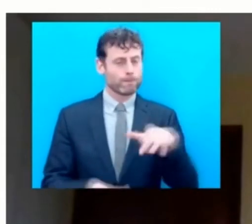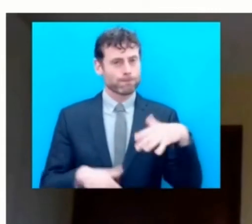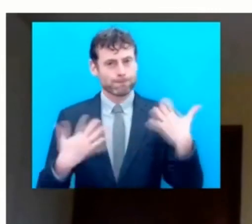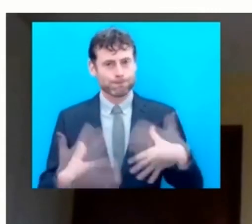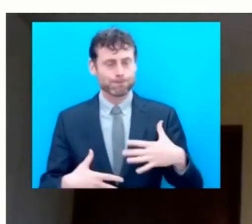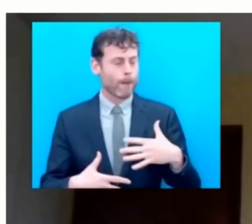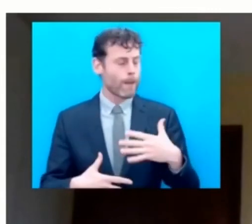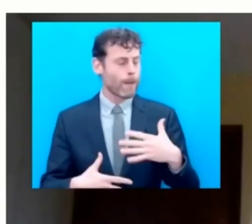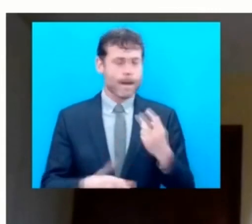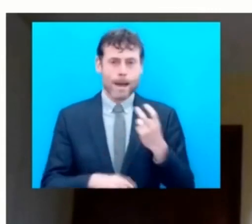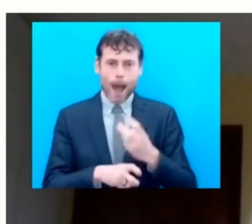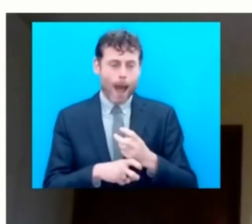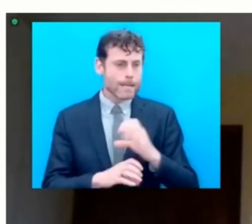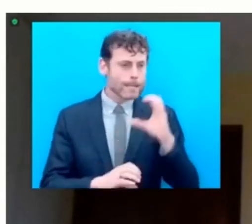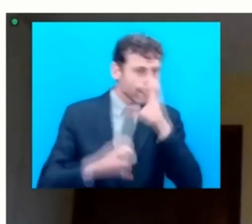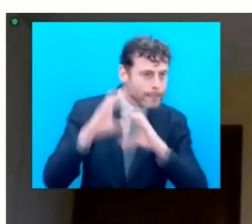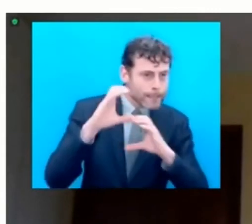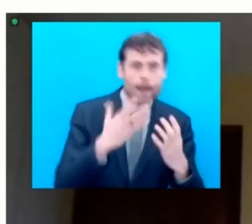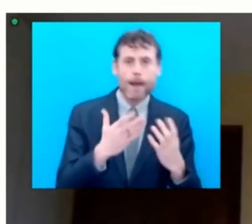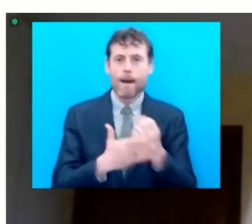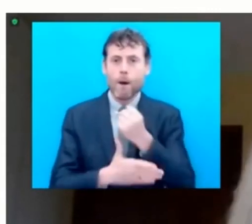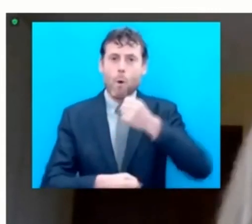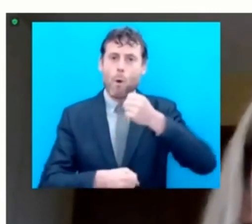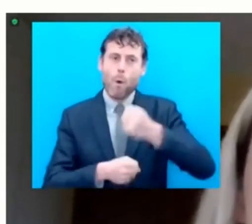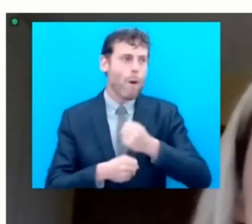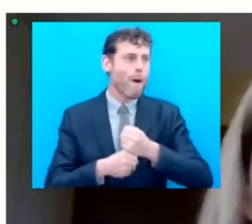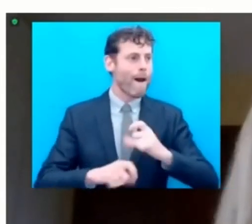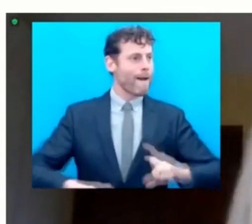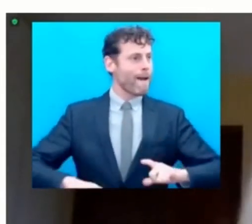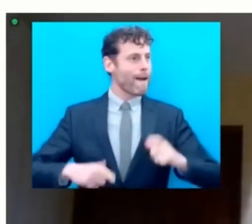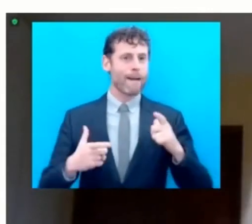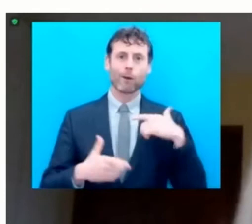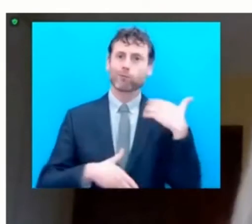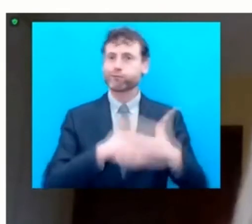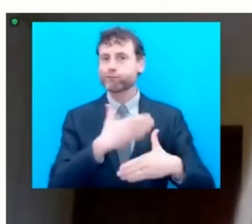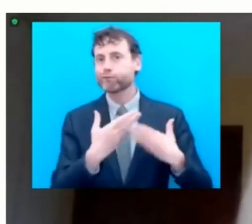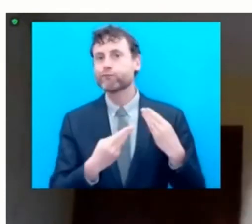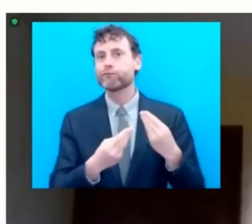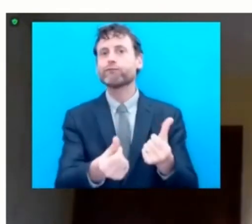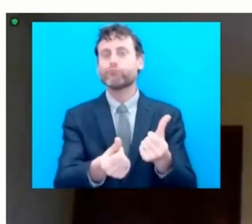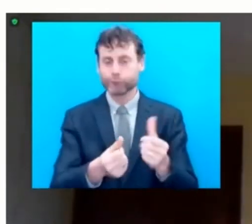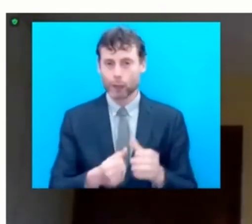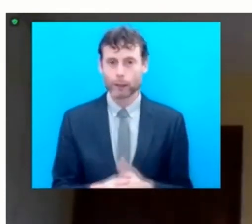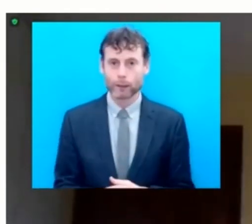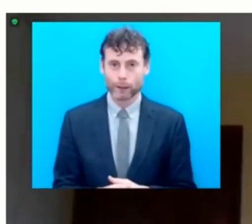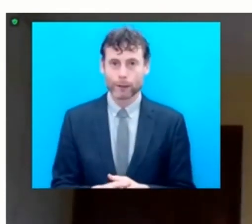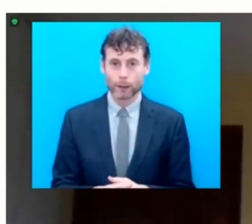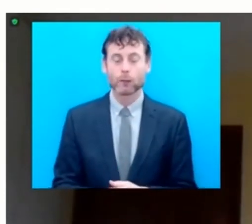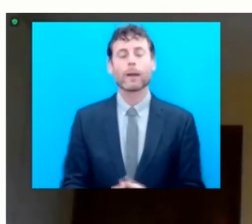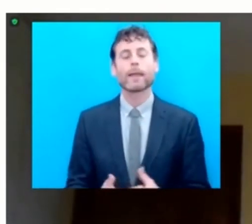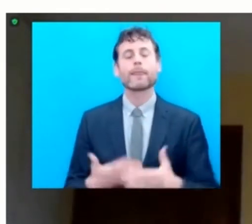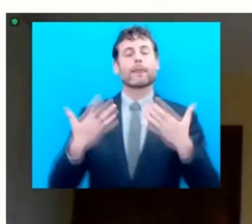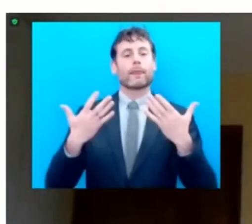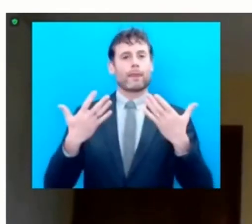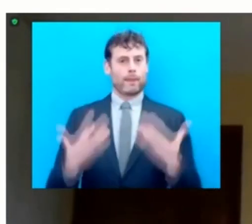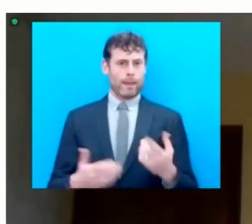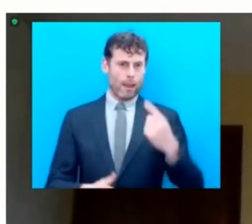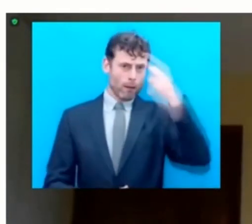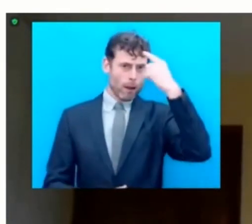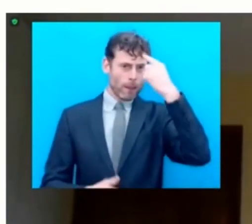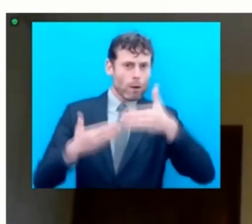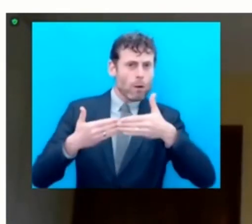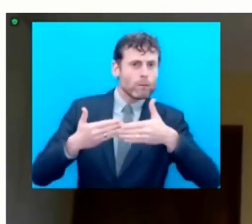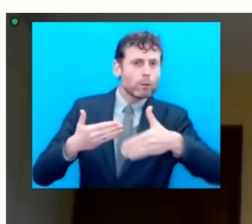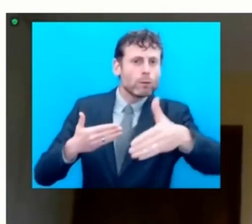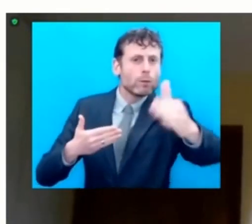pandemic on their right to life. An inclusive recovery from the COVID-19 pandemic that